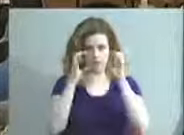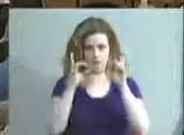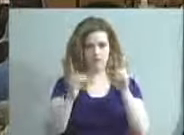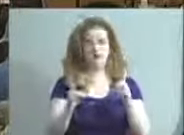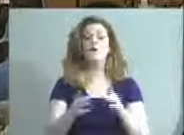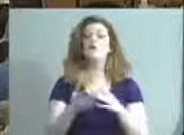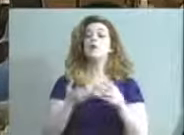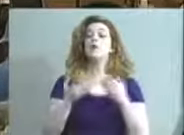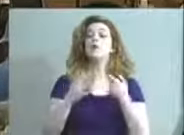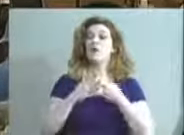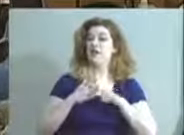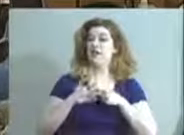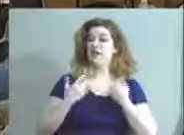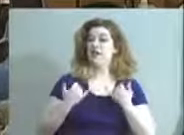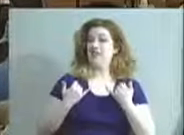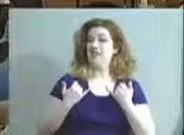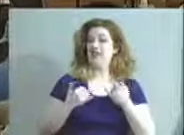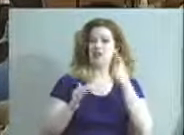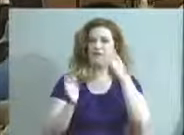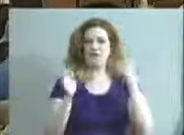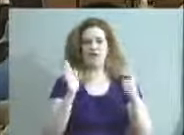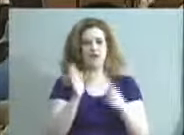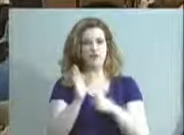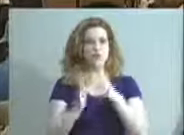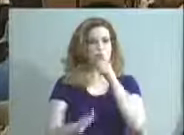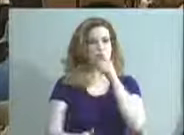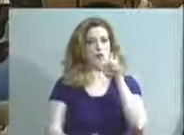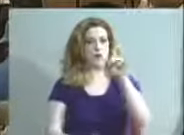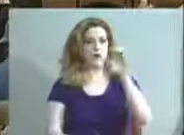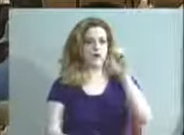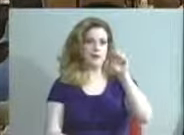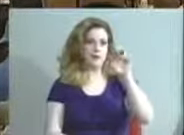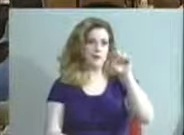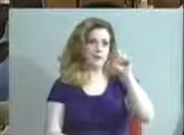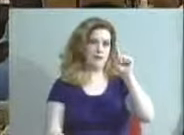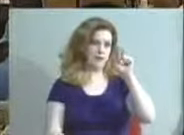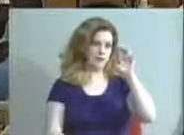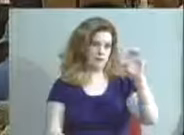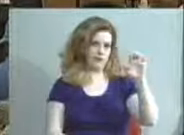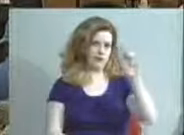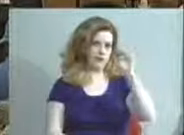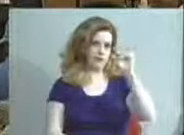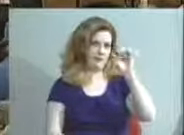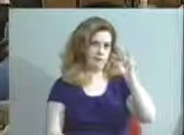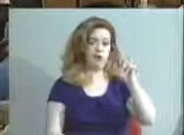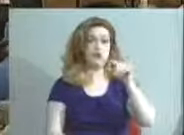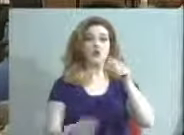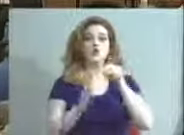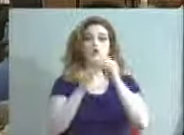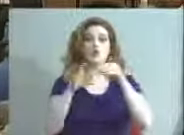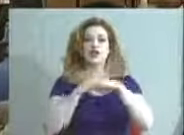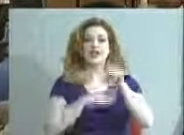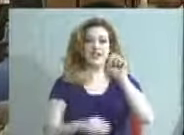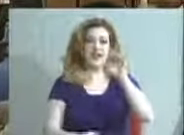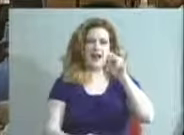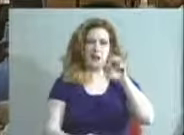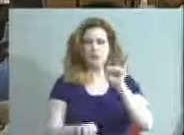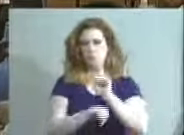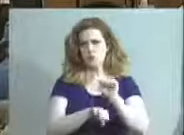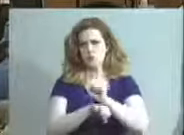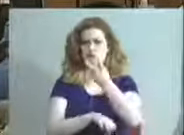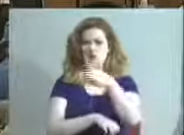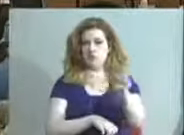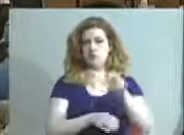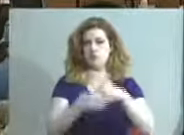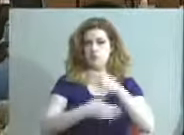we begin this evening with the recognition of Dimitri Miners a student in the errands work transition program